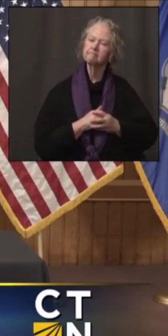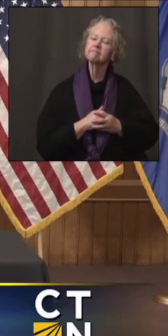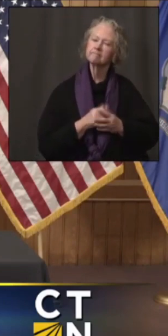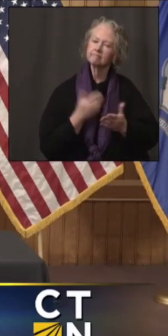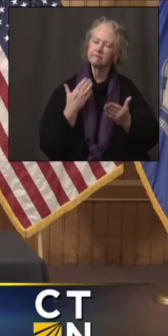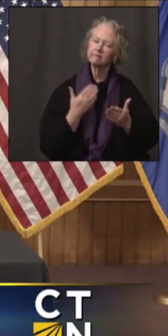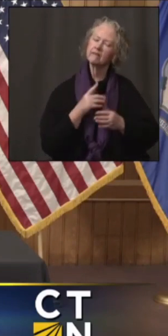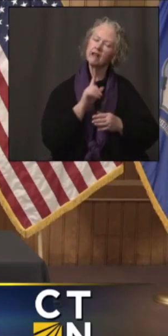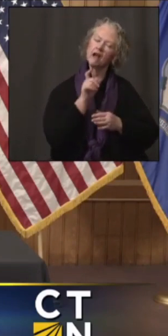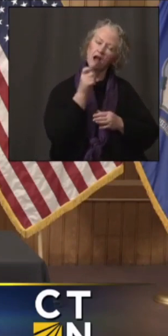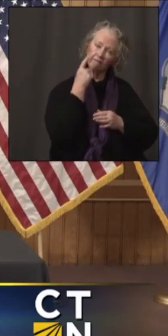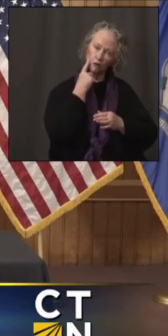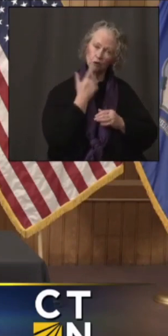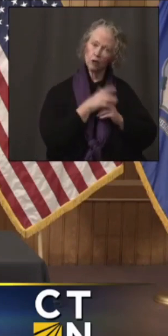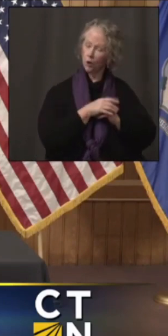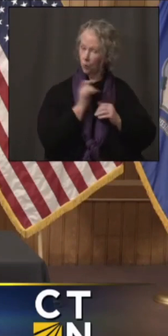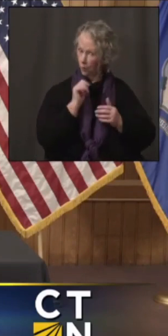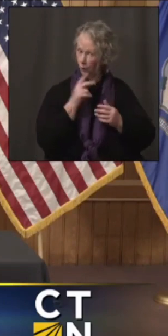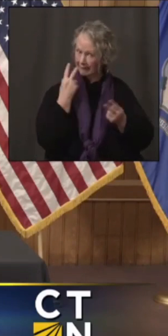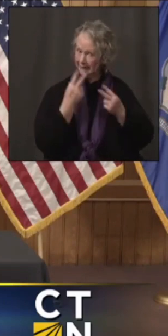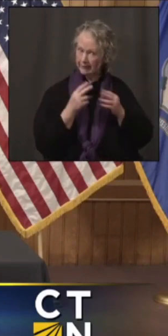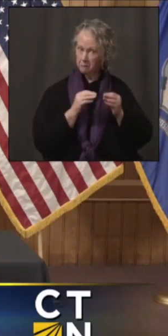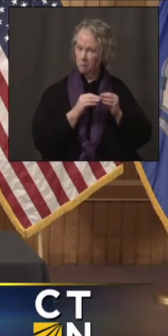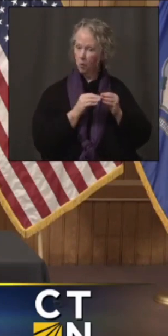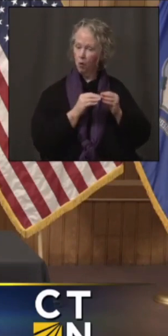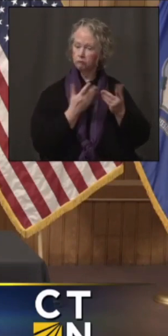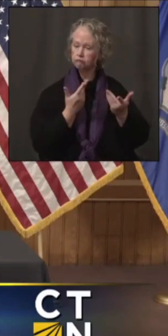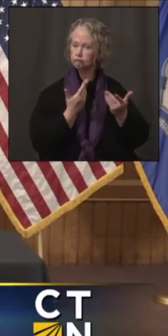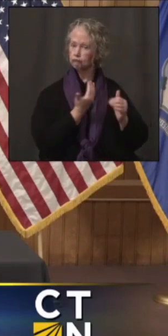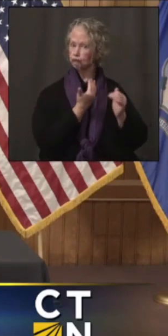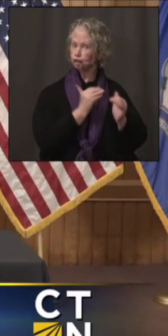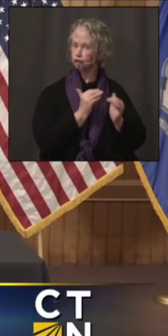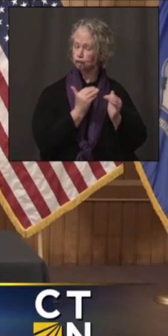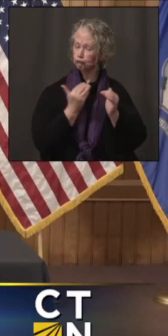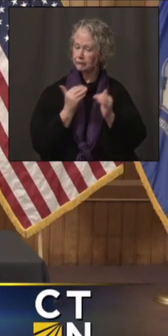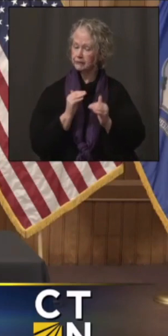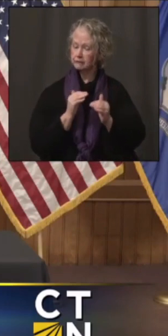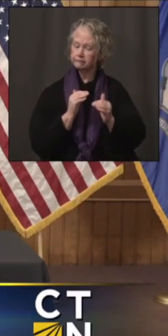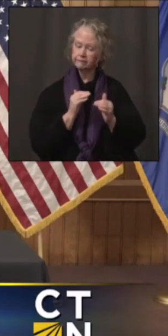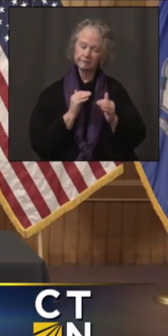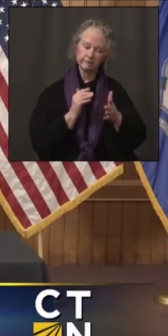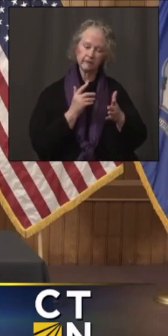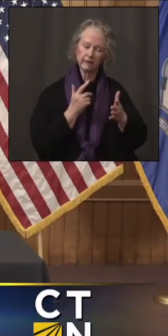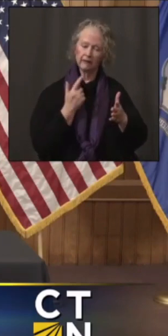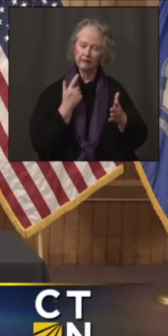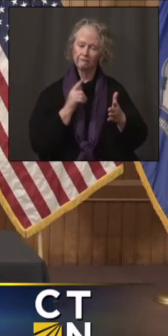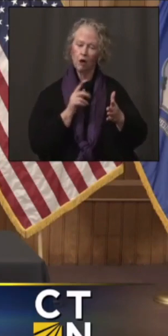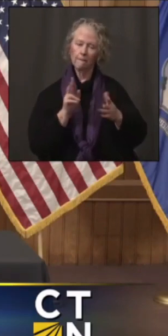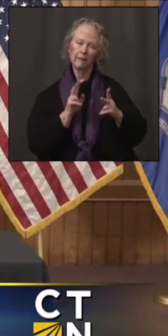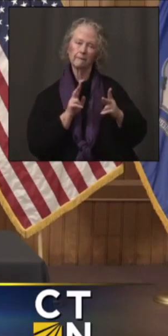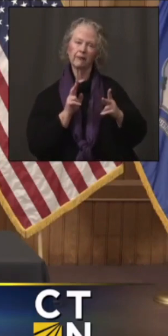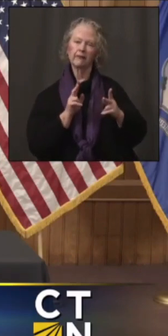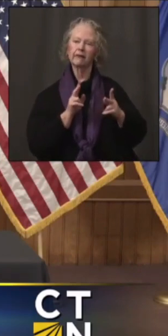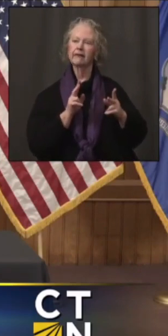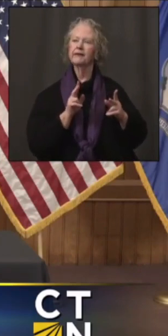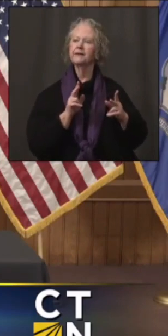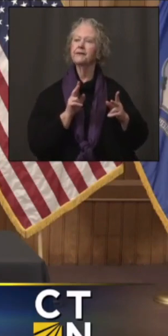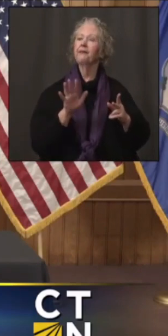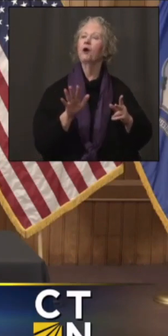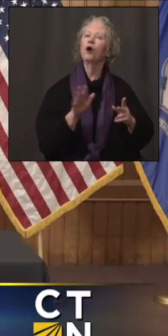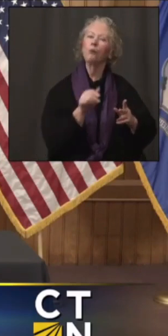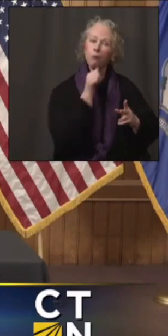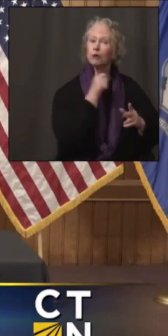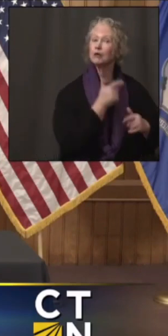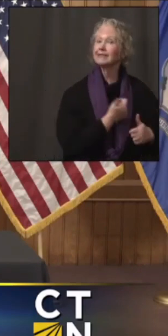Thanks. And then governor, are we going to see any more, uh, restrictions on, um, I guess people's personal lives or, or on businesses